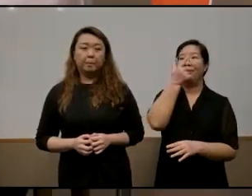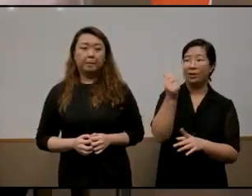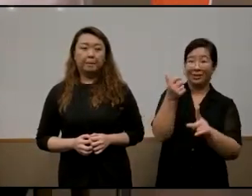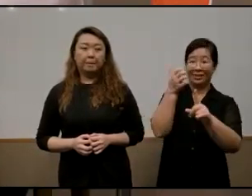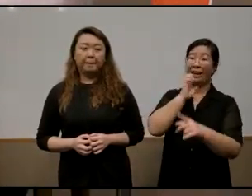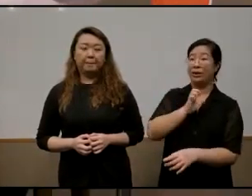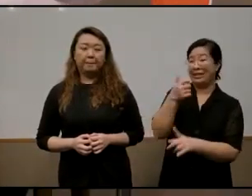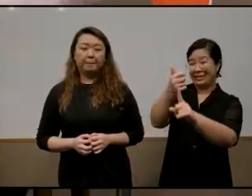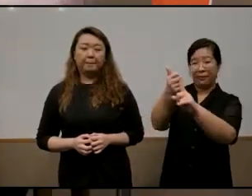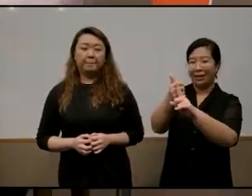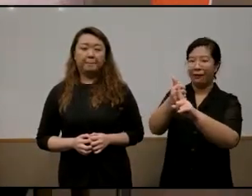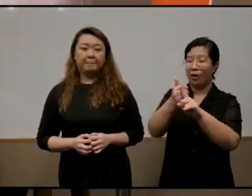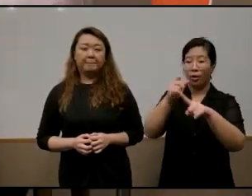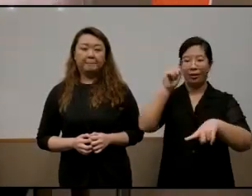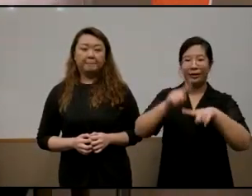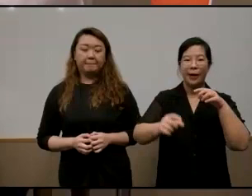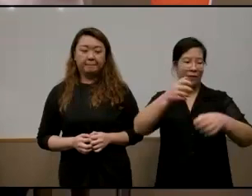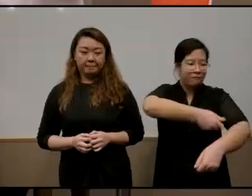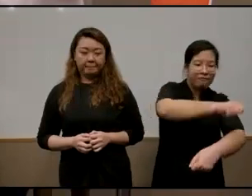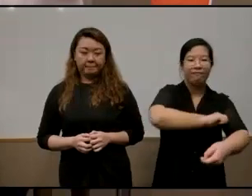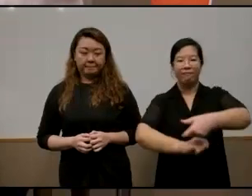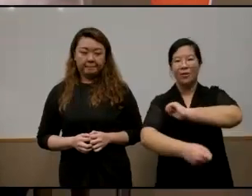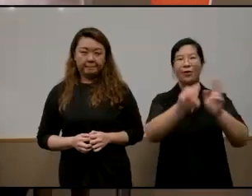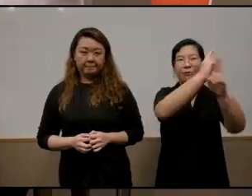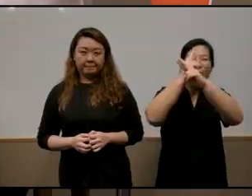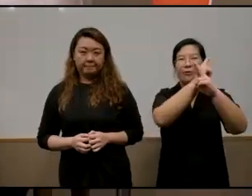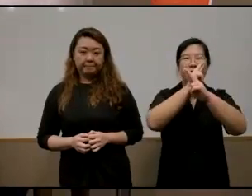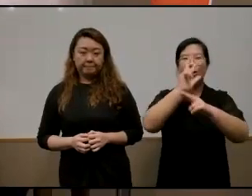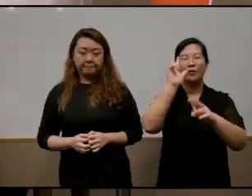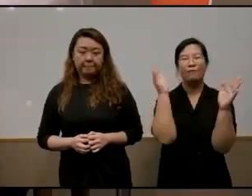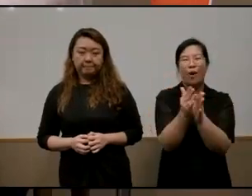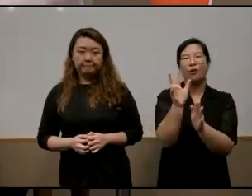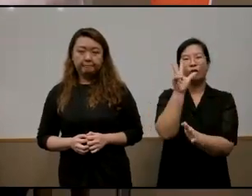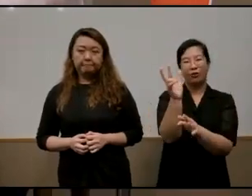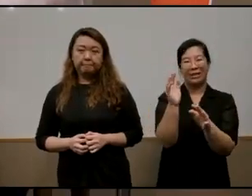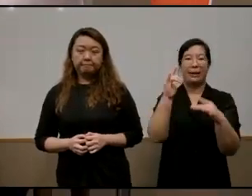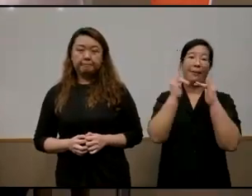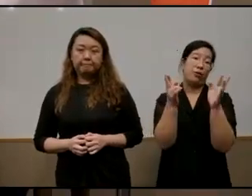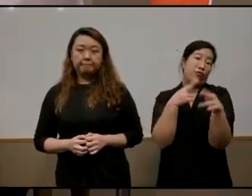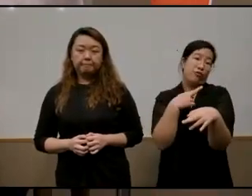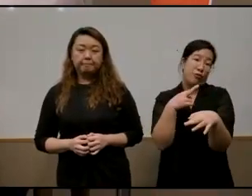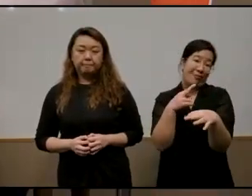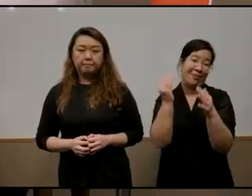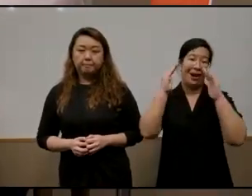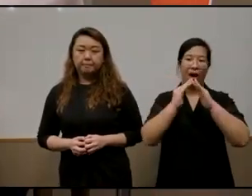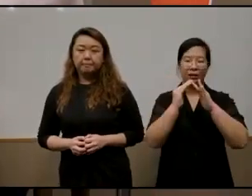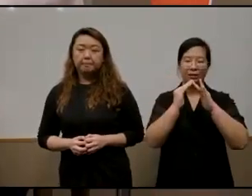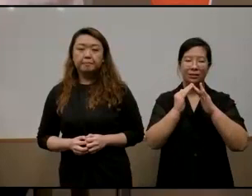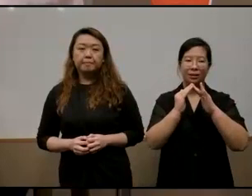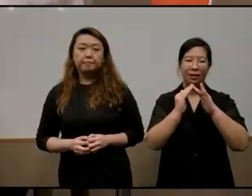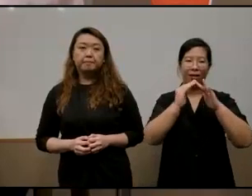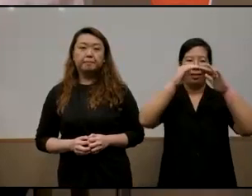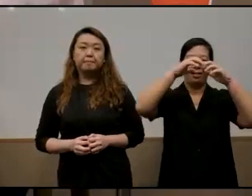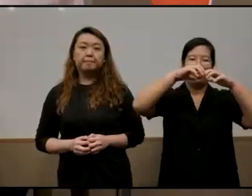afford to renovate their their small three-bedroom often is three-bedroom apartment which are very very run down